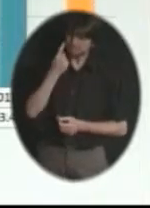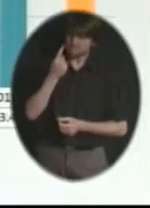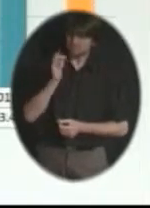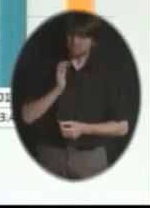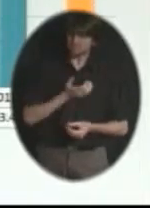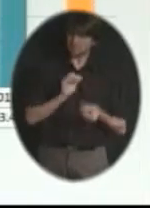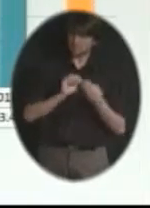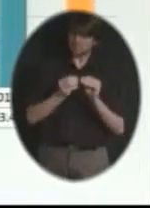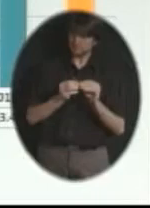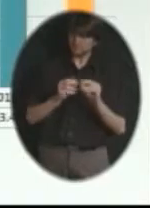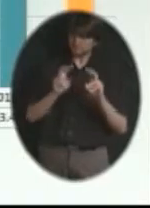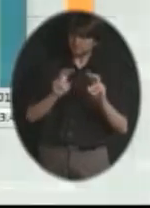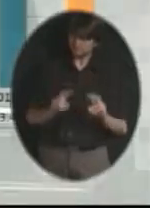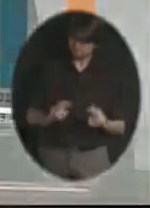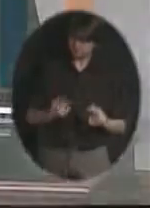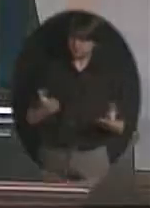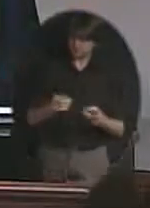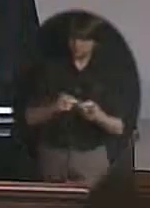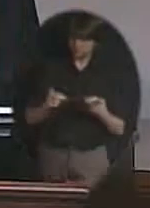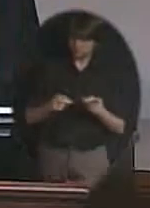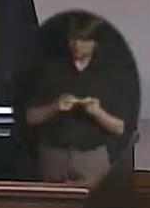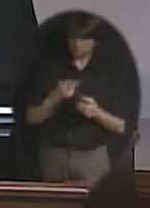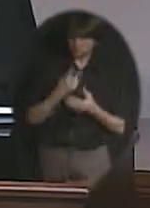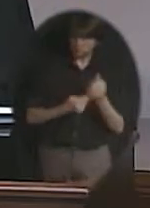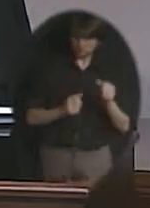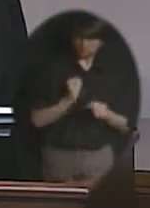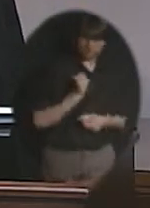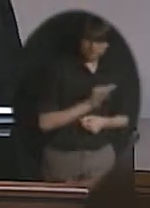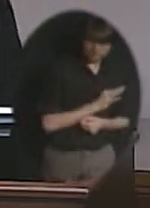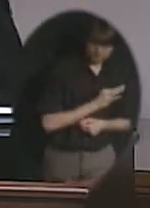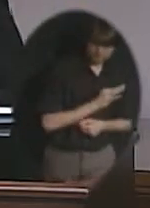looking at in the district from both staff and parents.